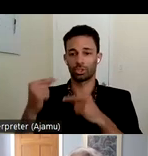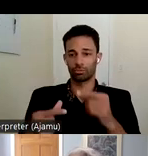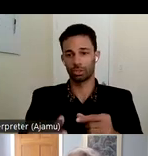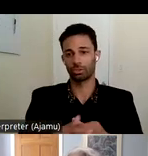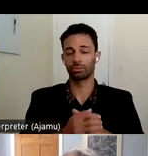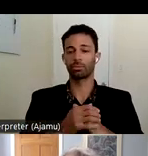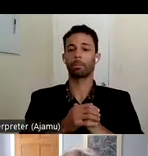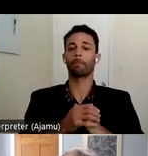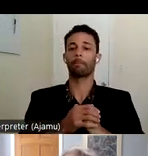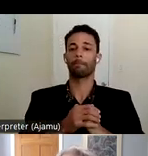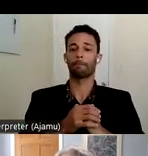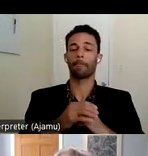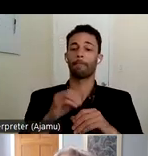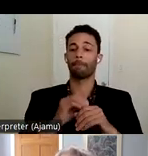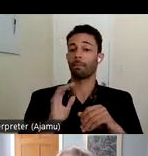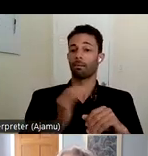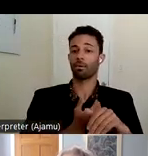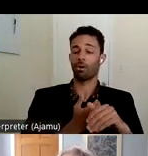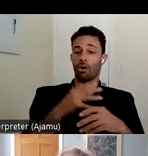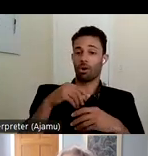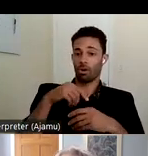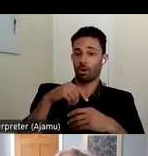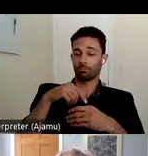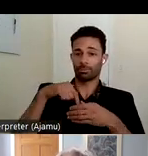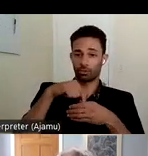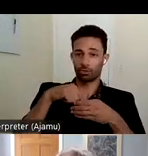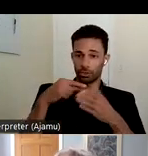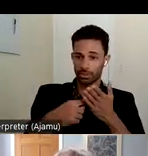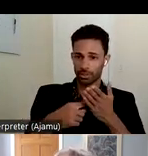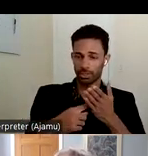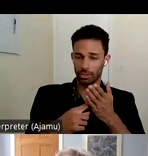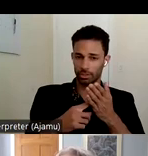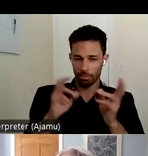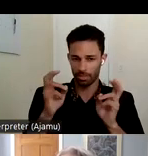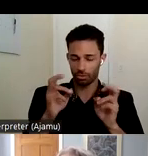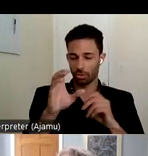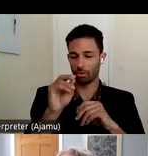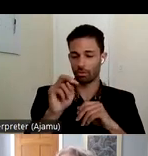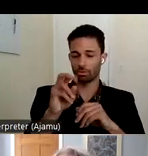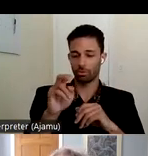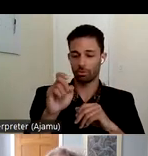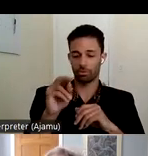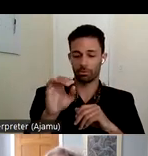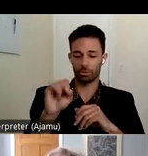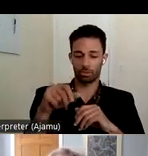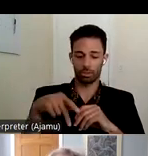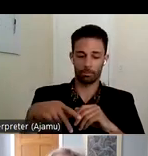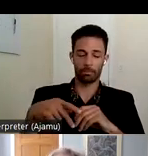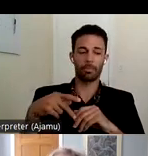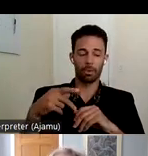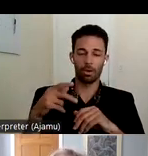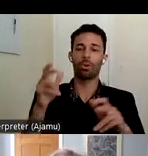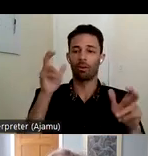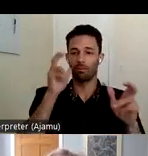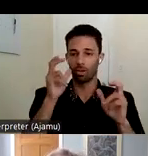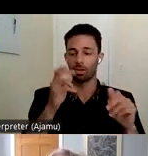personal in our internal discussions to the issue of conservatorship you know we've all heard the complaints and the calls to